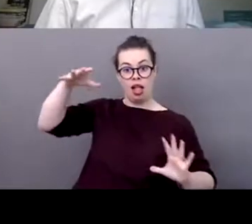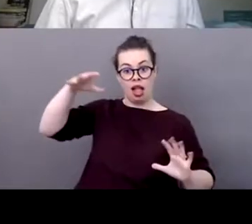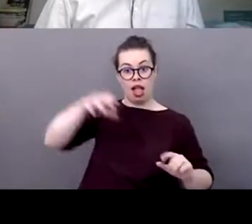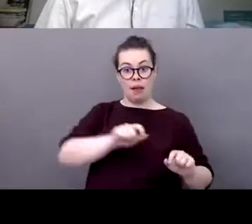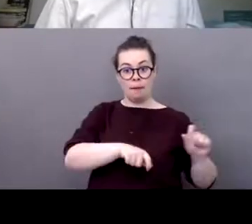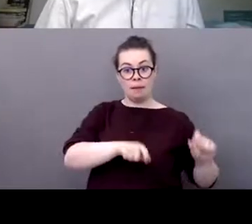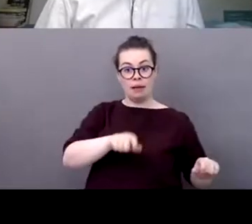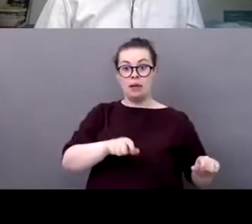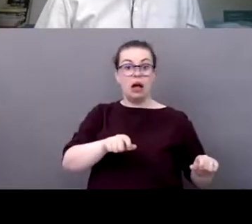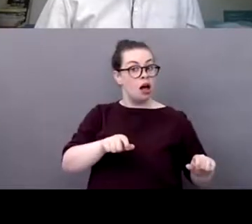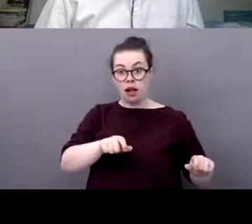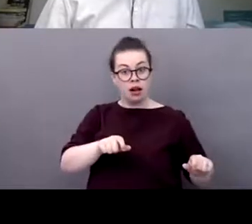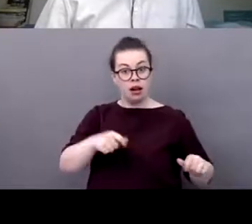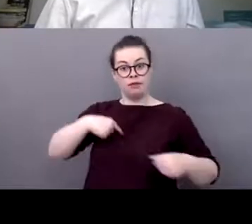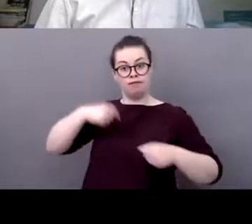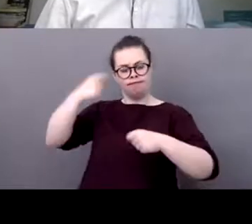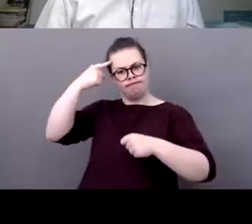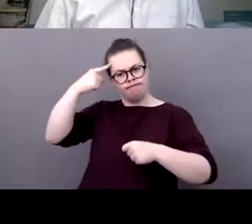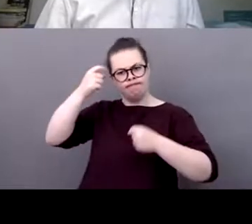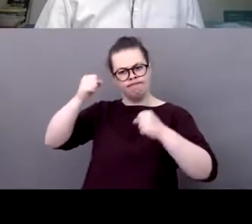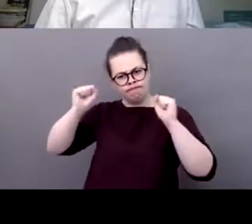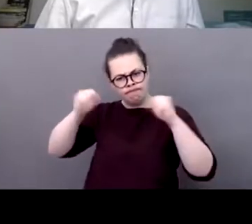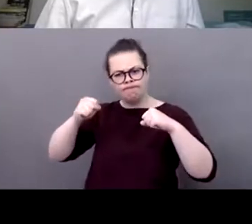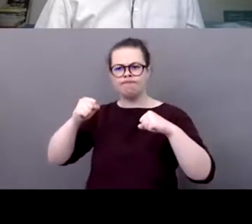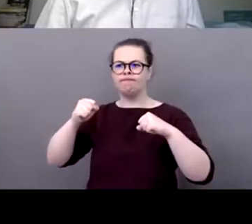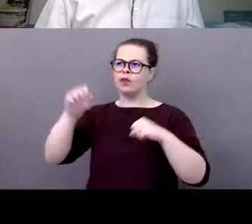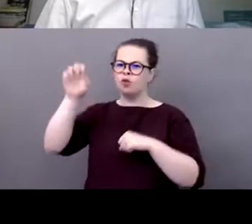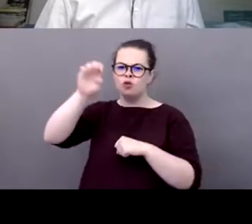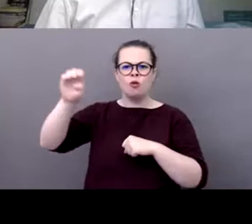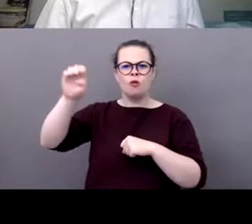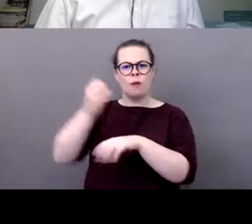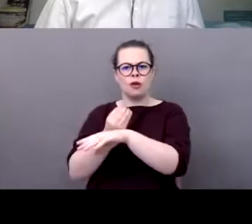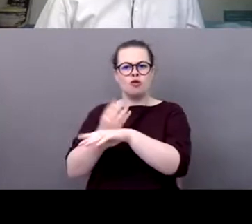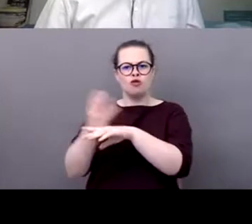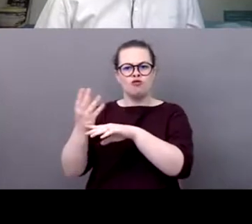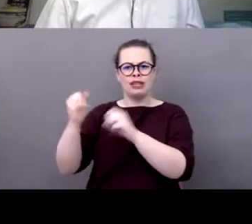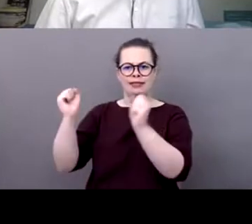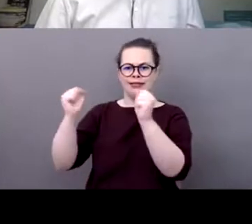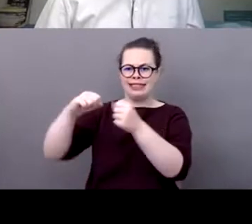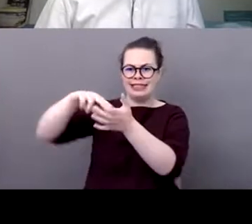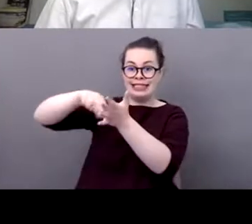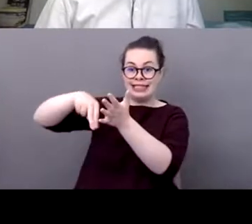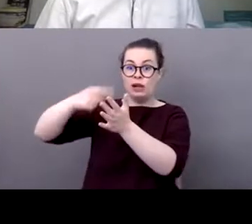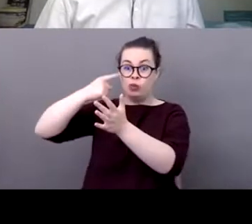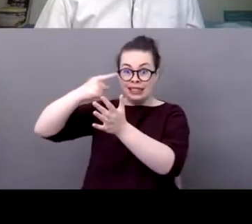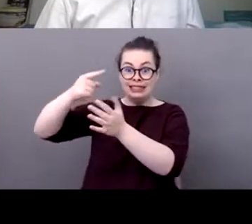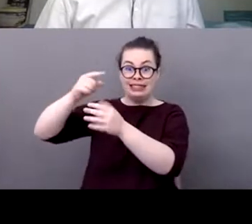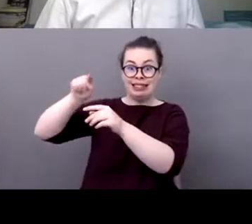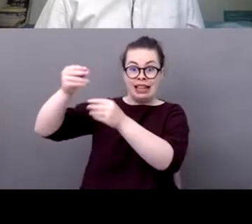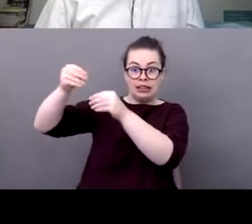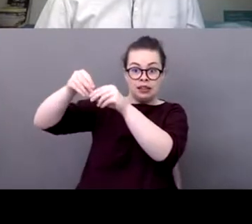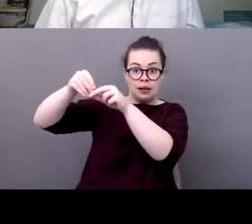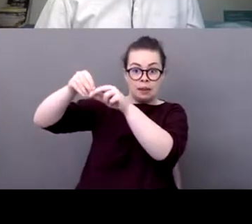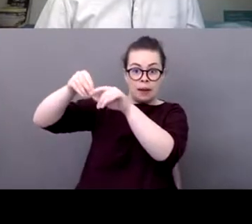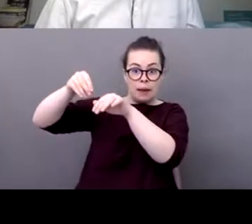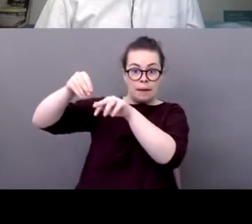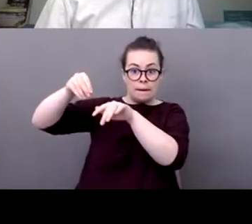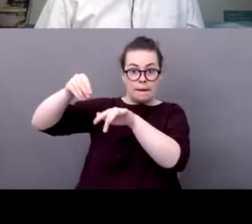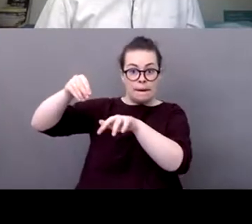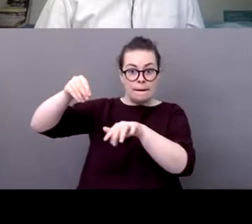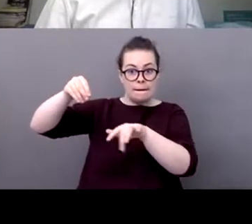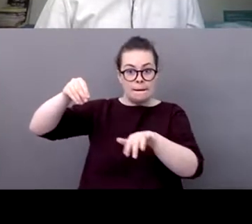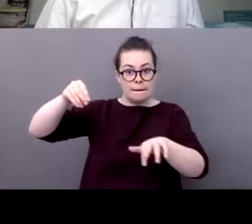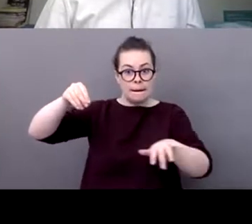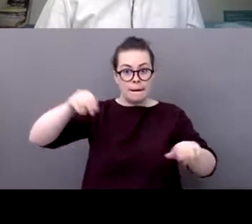make the european green deal um or what is important for the european green deal as as it comes to the